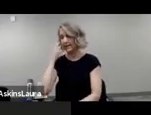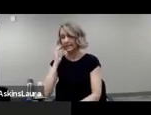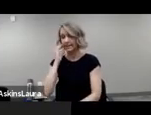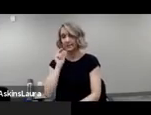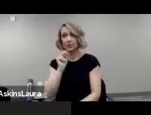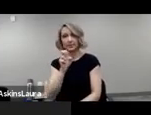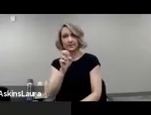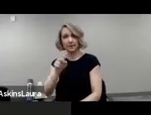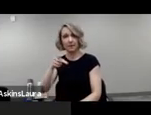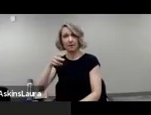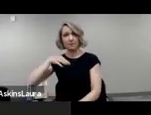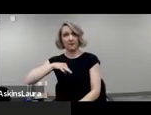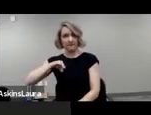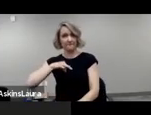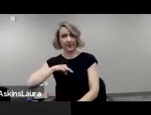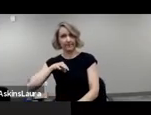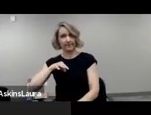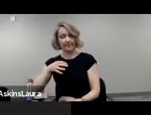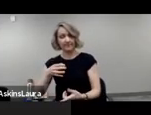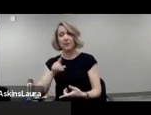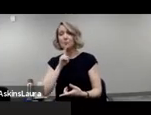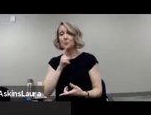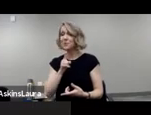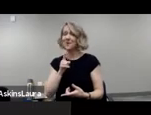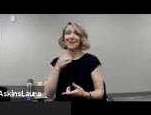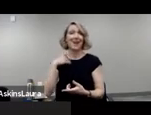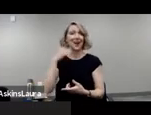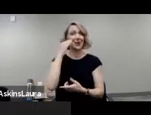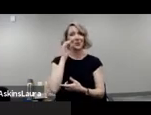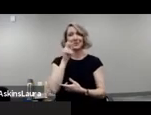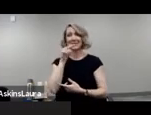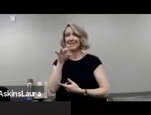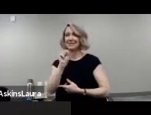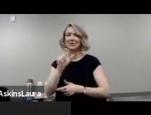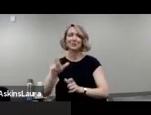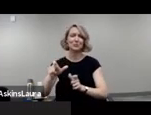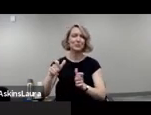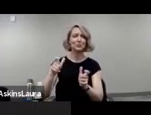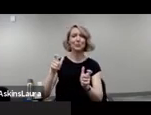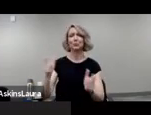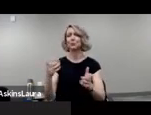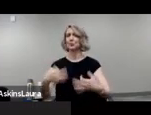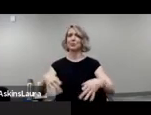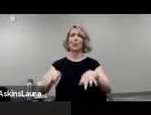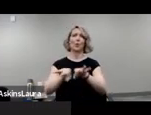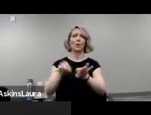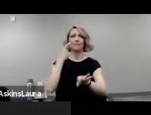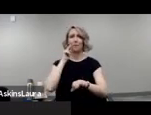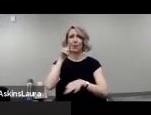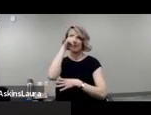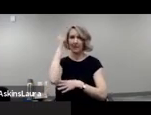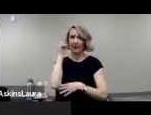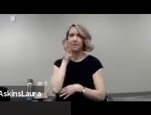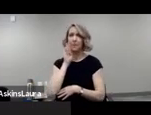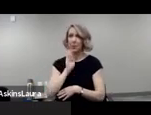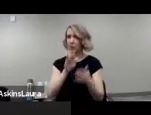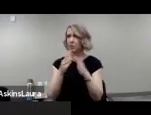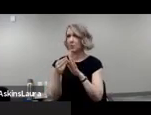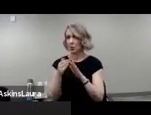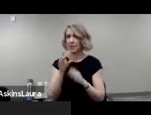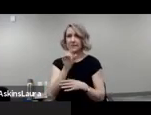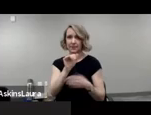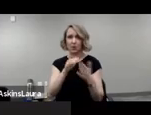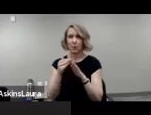this is huge for my black and brown disabled community in California to